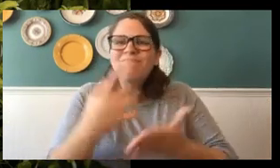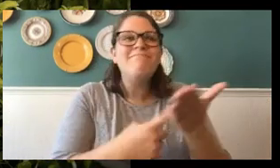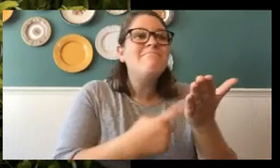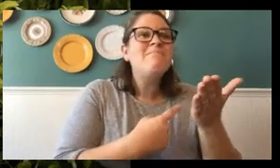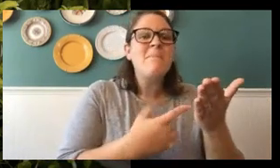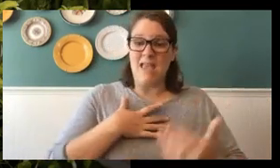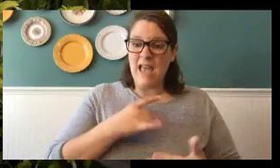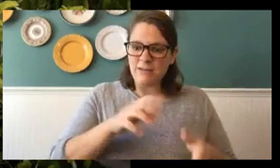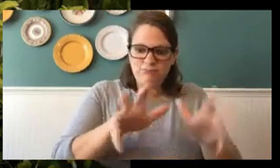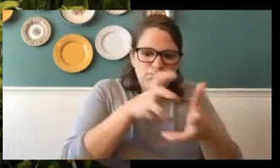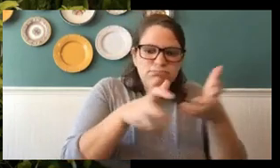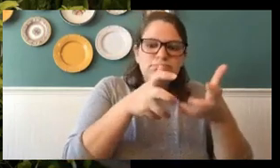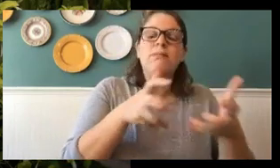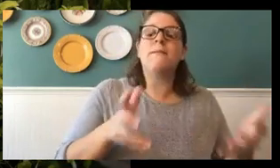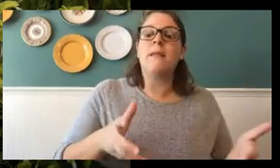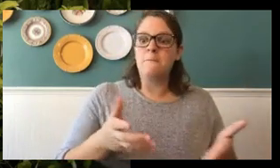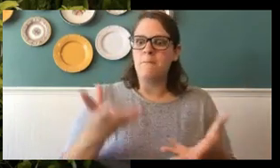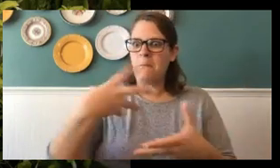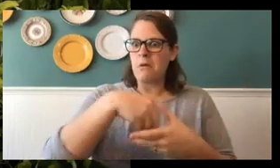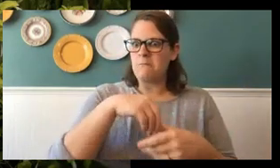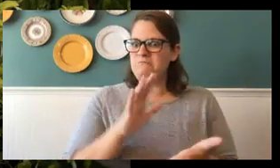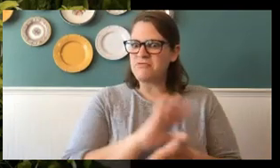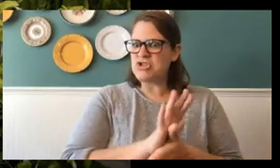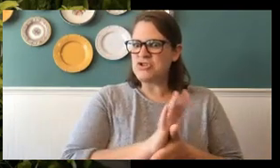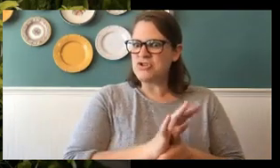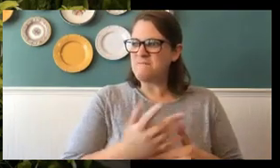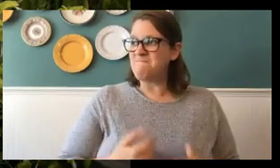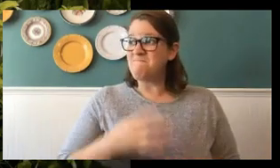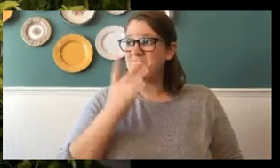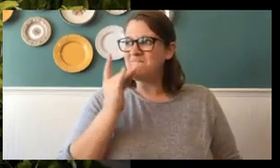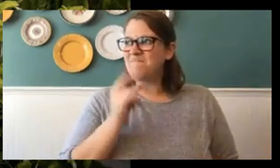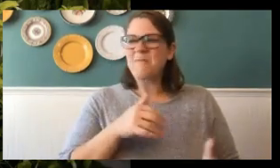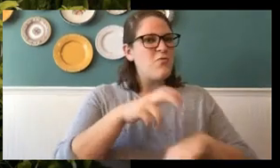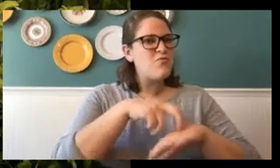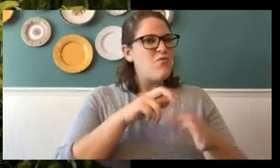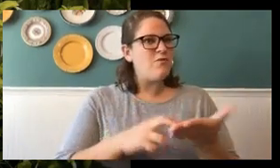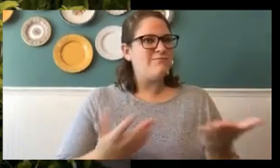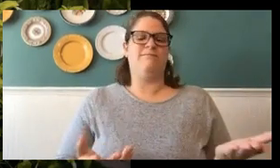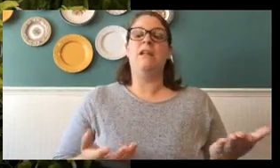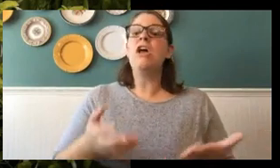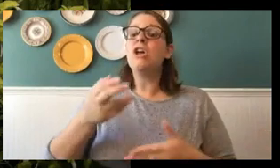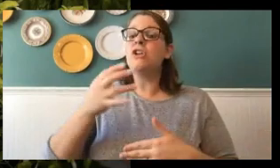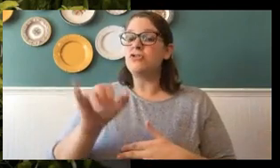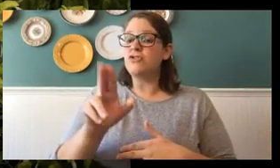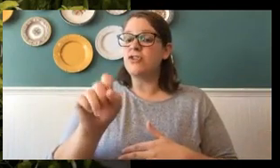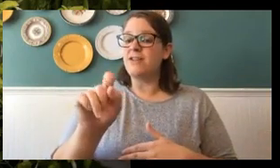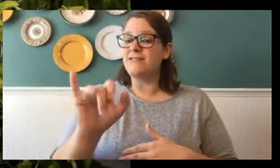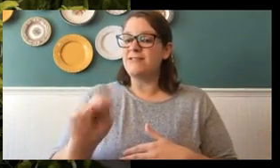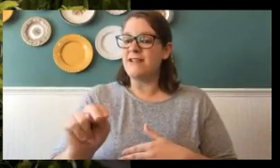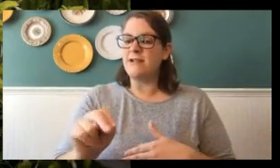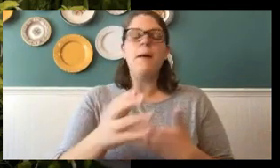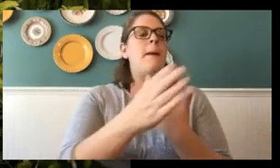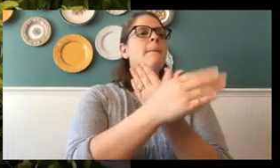I like them scrambled. Ooh, add a little cheese. Mm-mm-mm, some toast. So, Justin said that